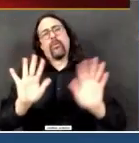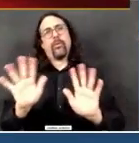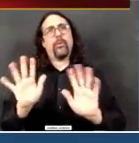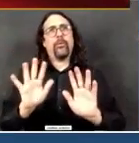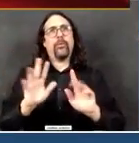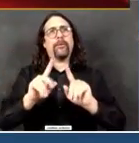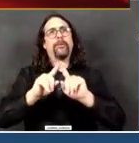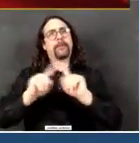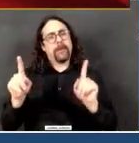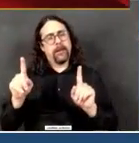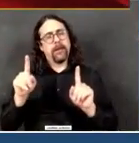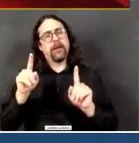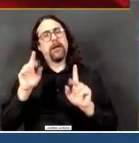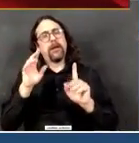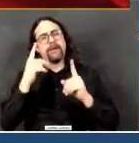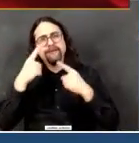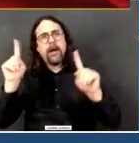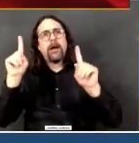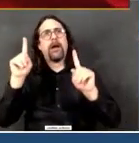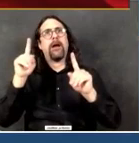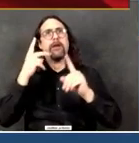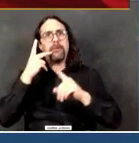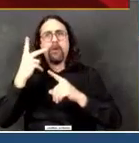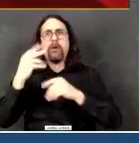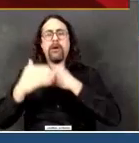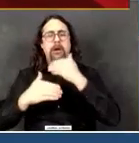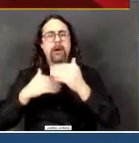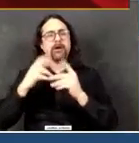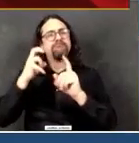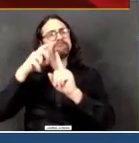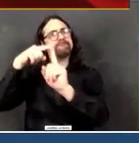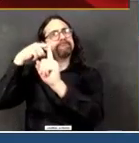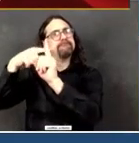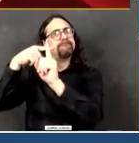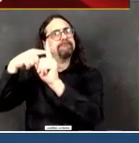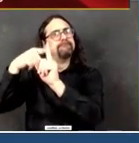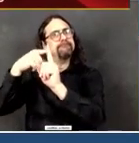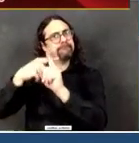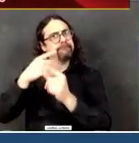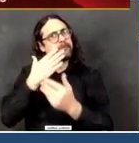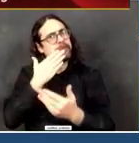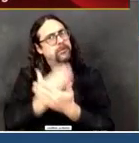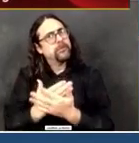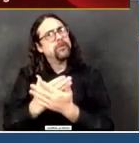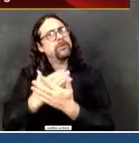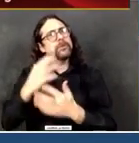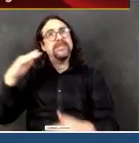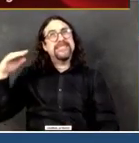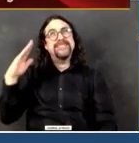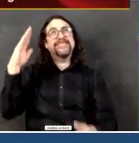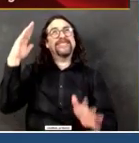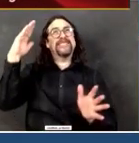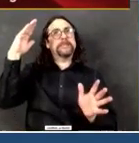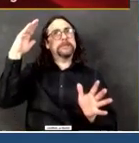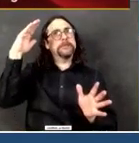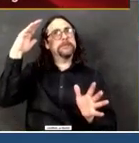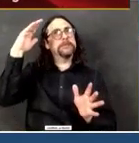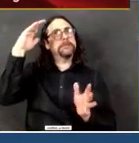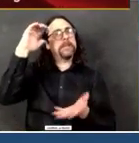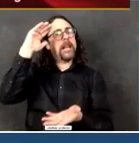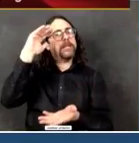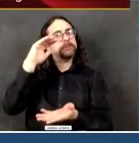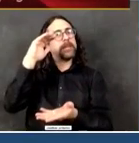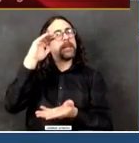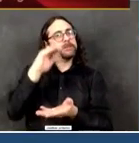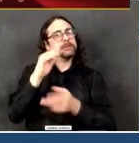in the good. Last Wednesday, I told you we had seen something real that was the beginning of change.